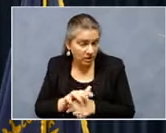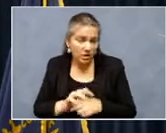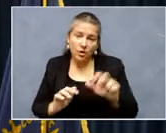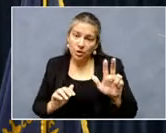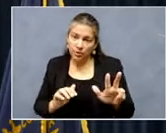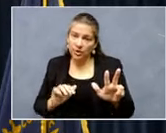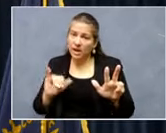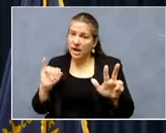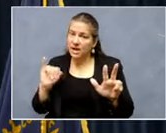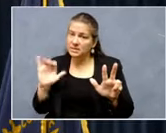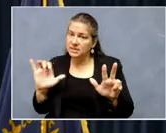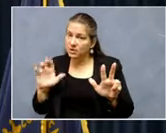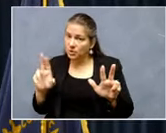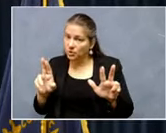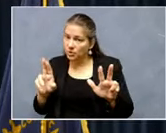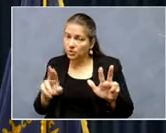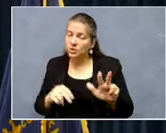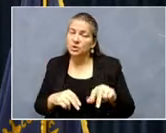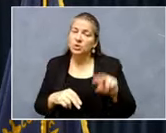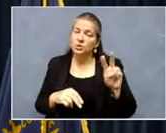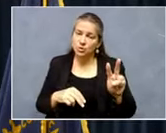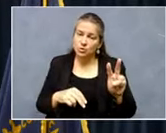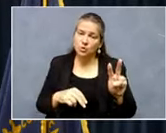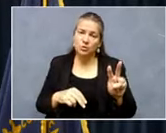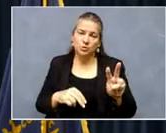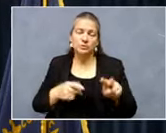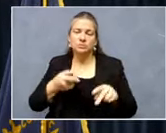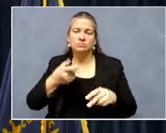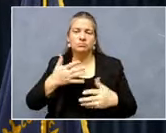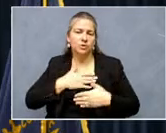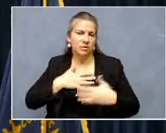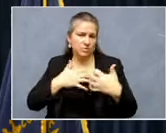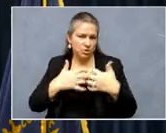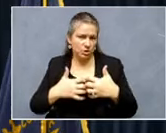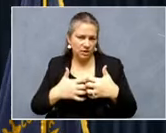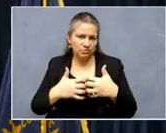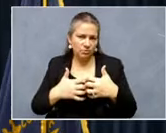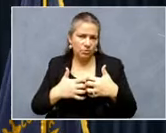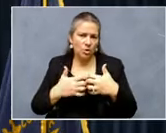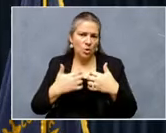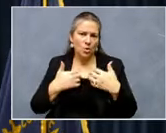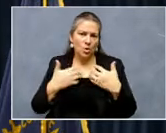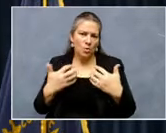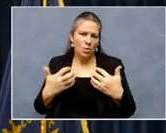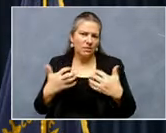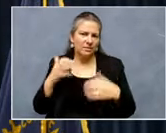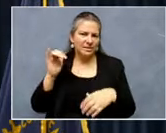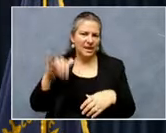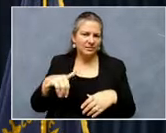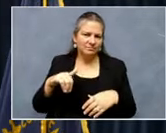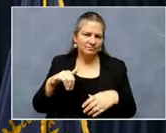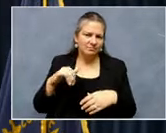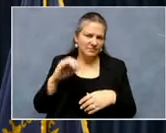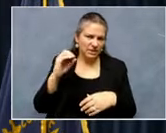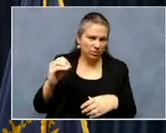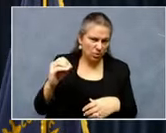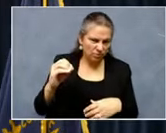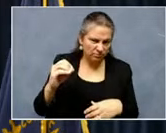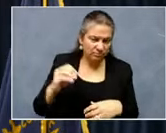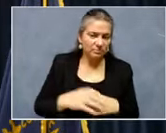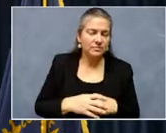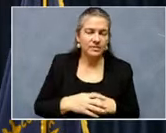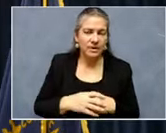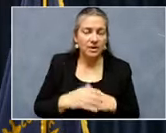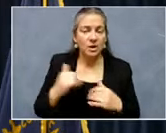2 on a ventilator. We'd like to see that number reach zero. All right, COVID-19 vaccines for